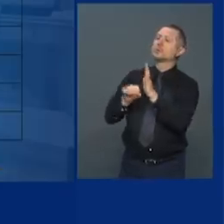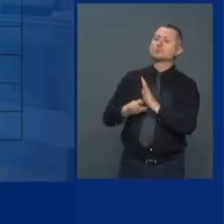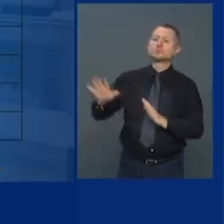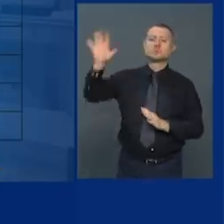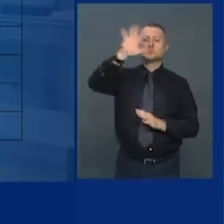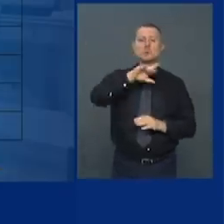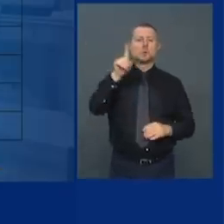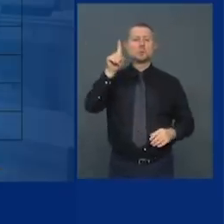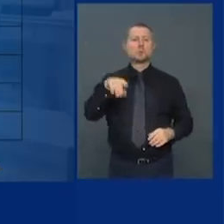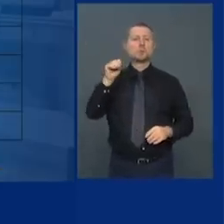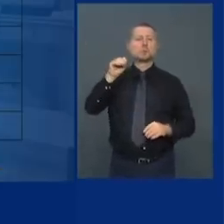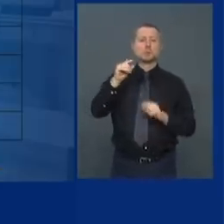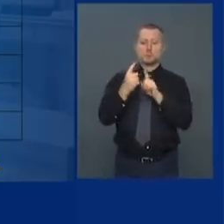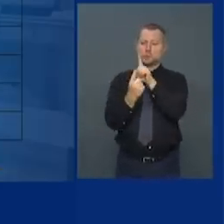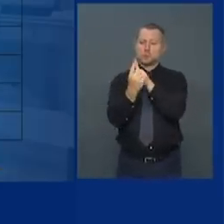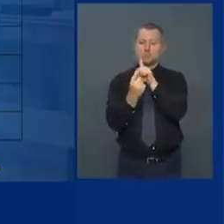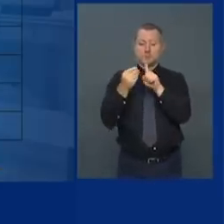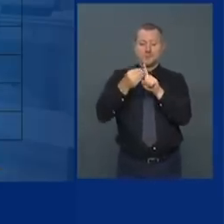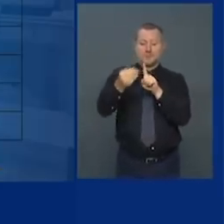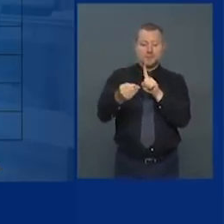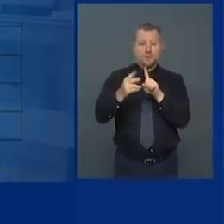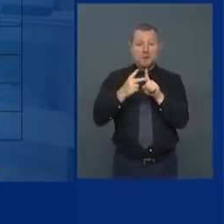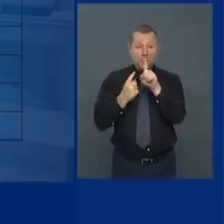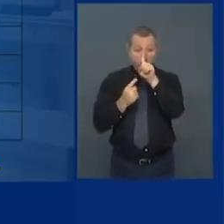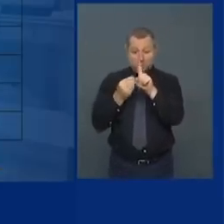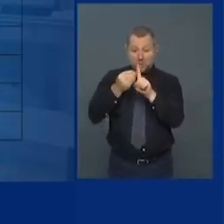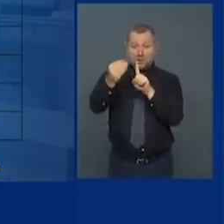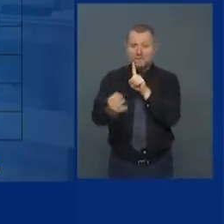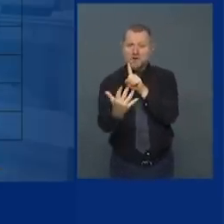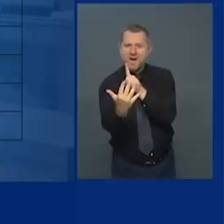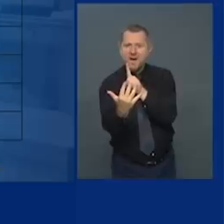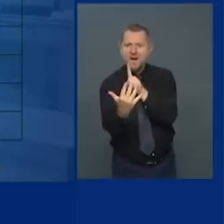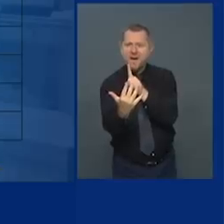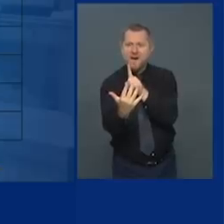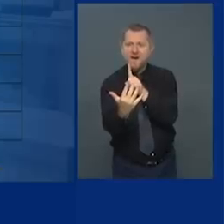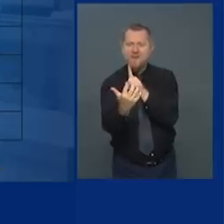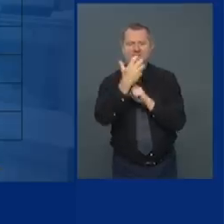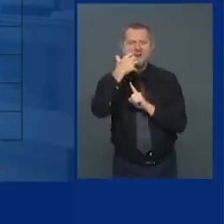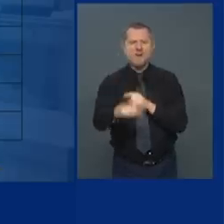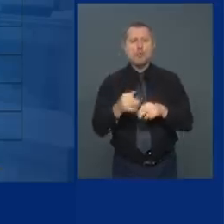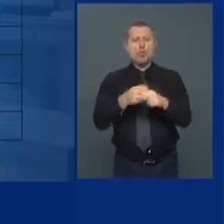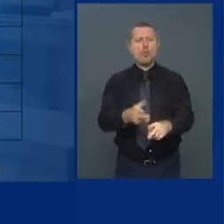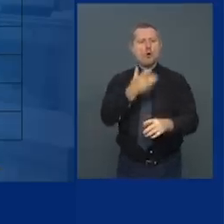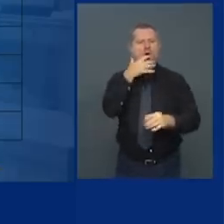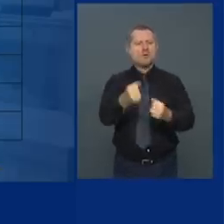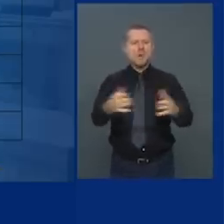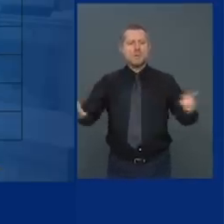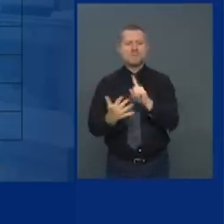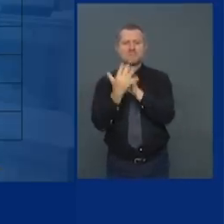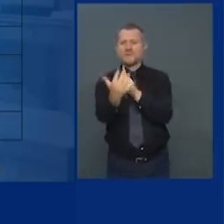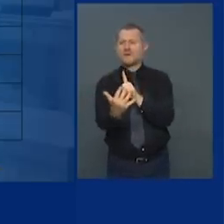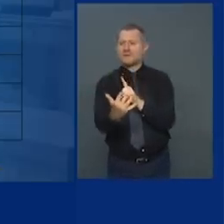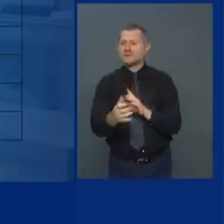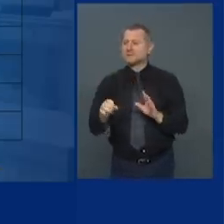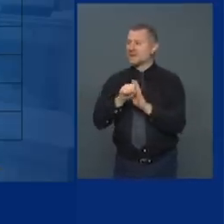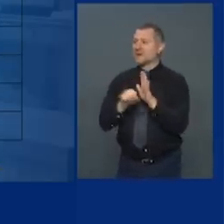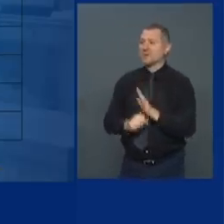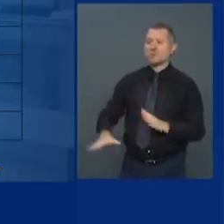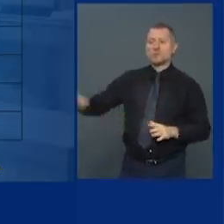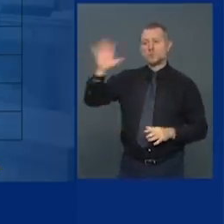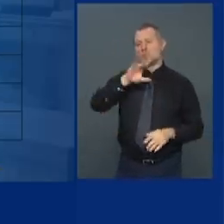That's why they're hotspot clusters. Statewide positivity is about 1, 1.1.